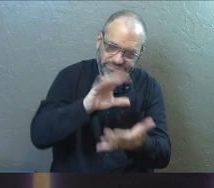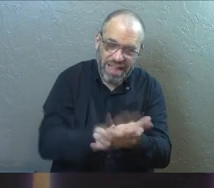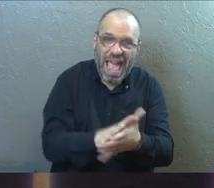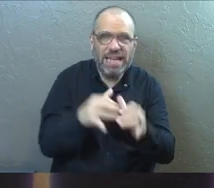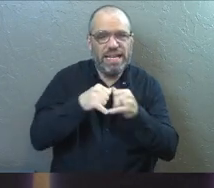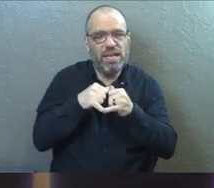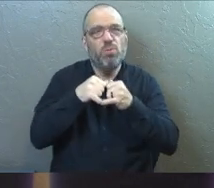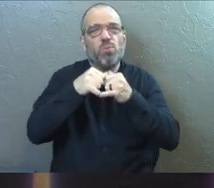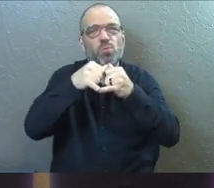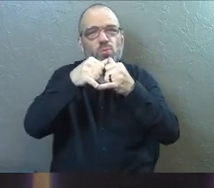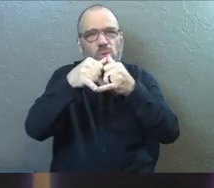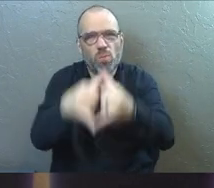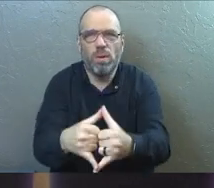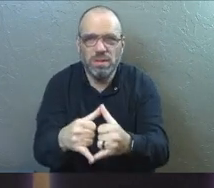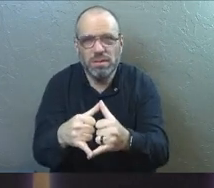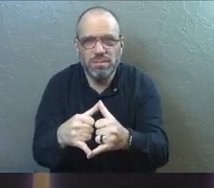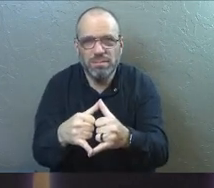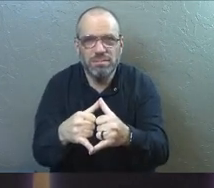rewards that